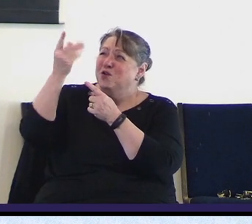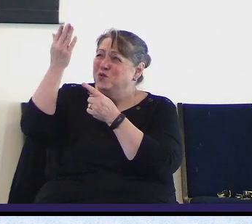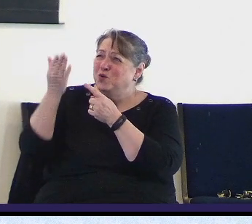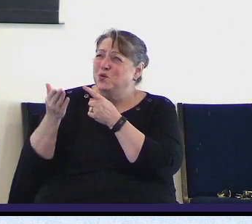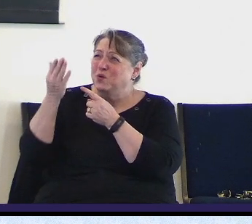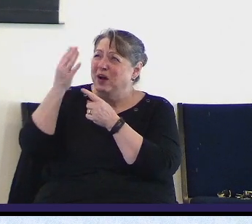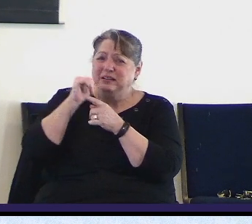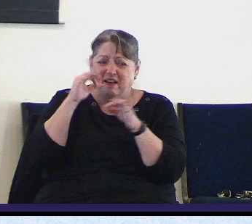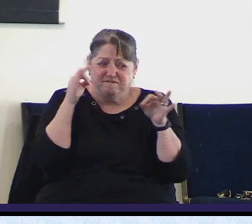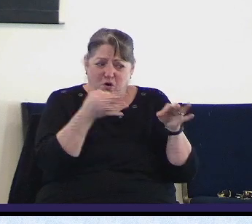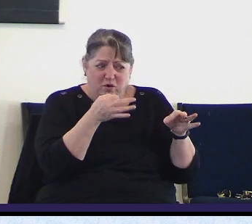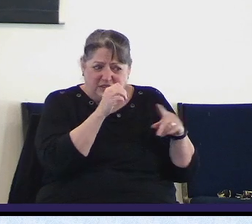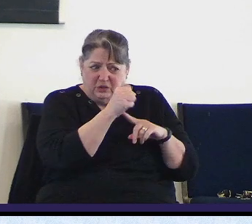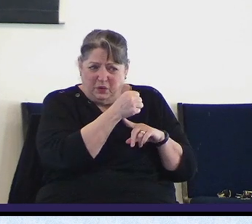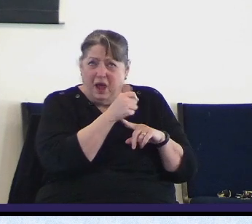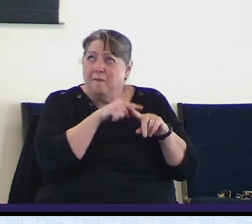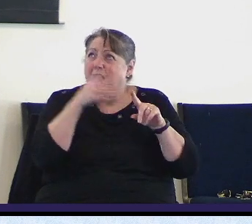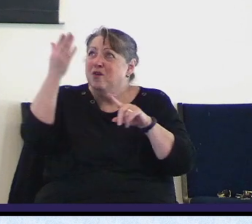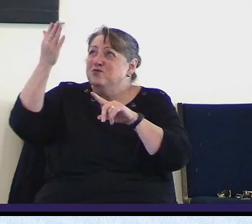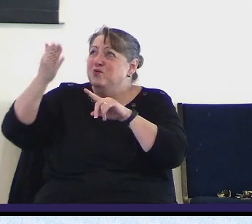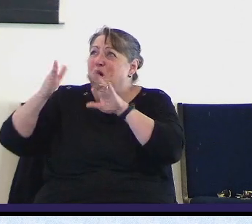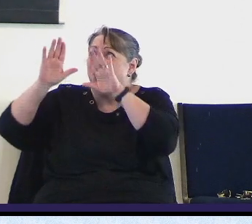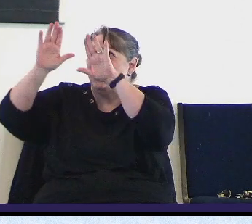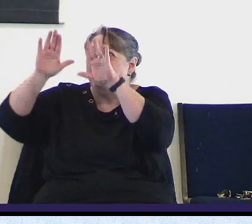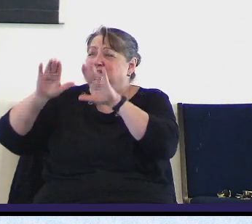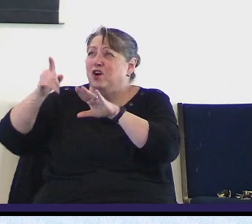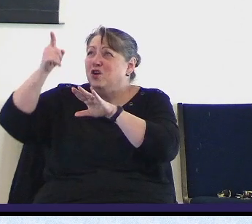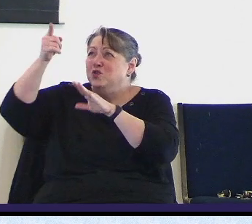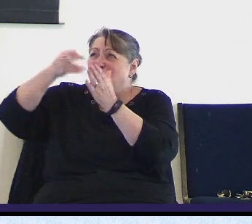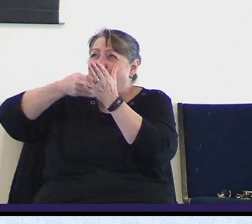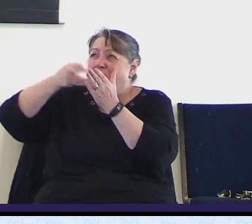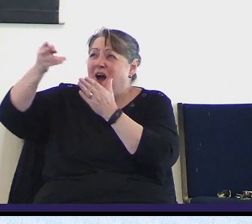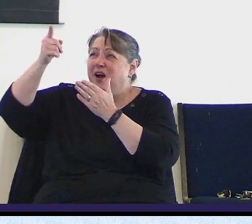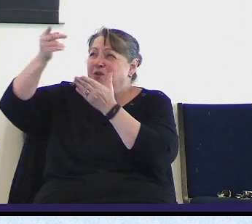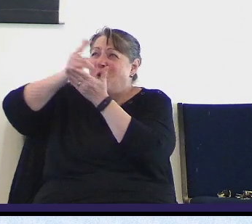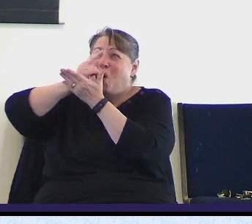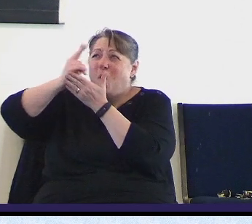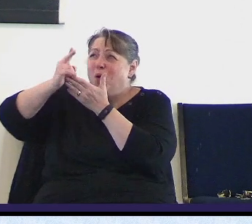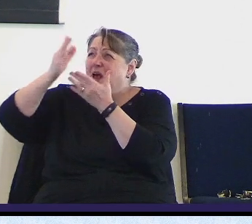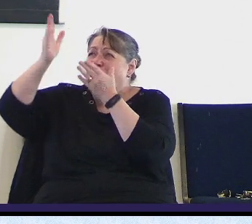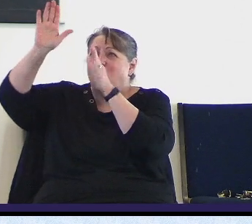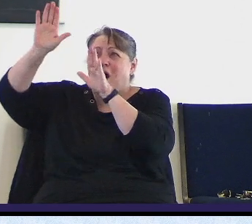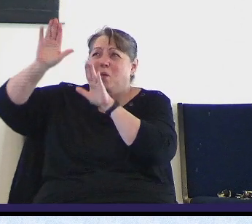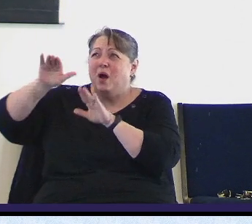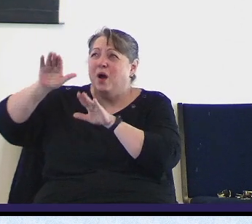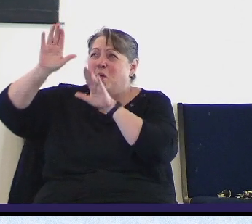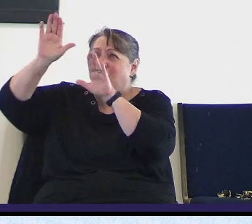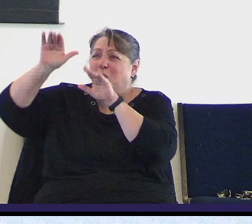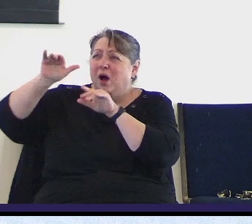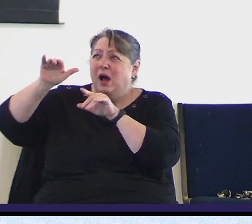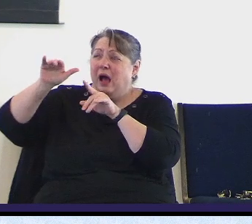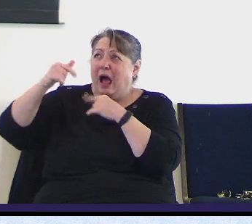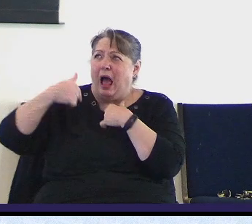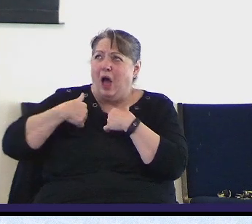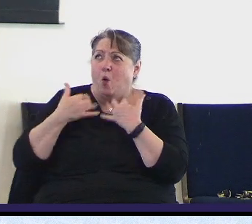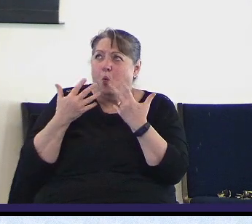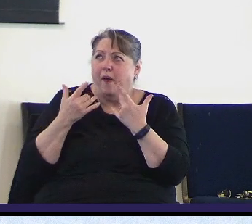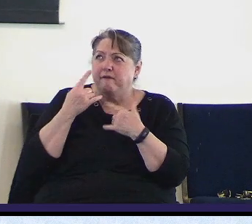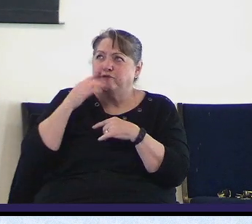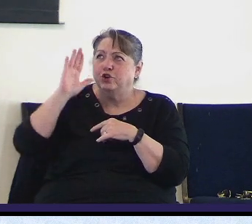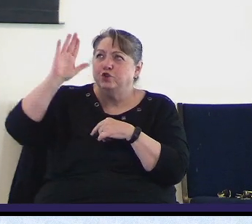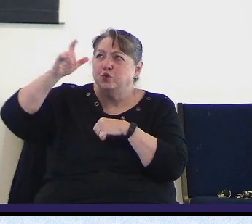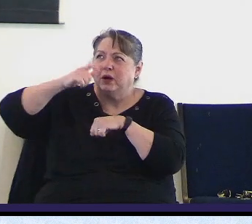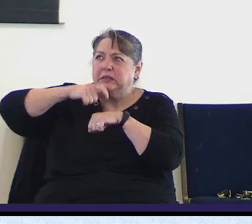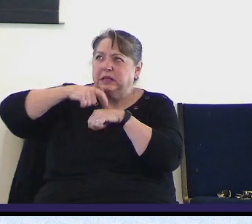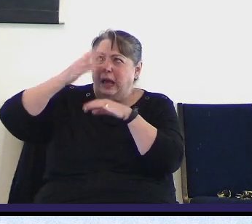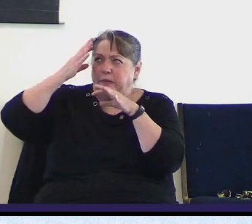church when God promises something there is no ifs and buts about it it may not be when we want it but it's going to